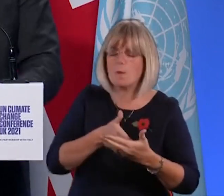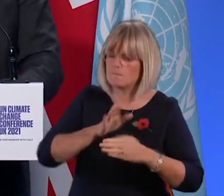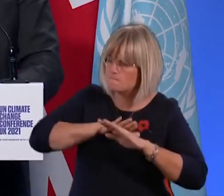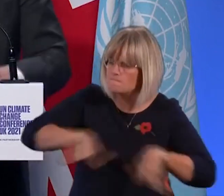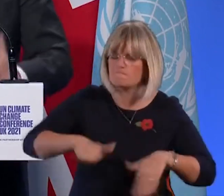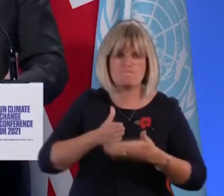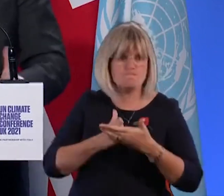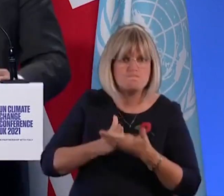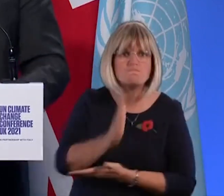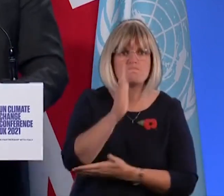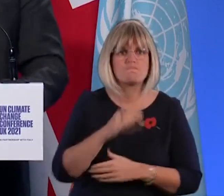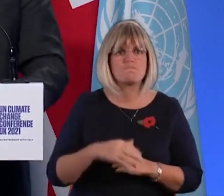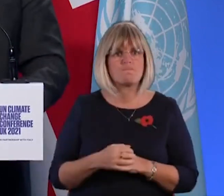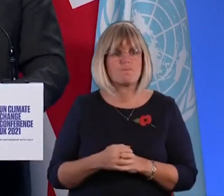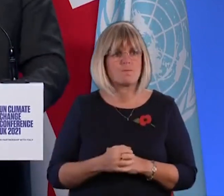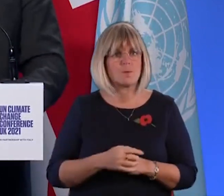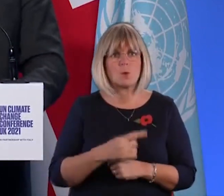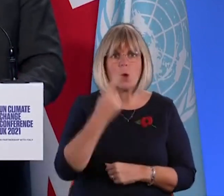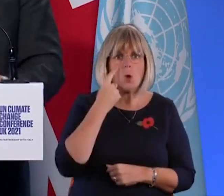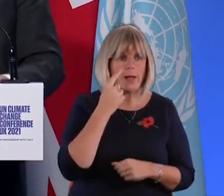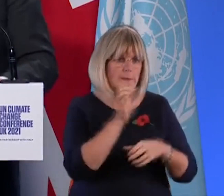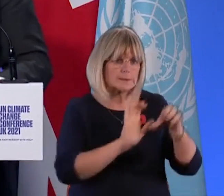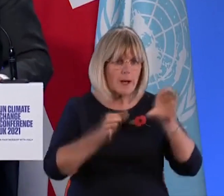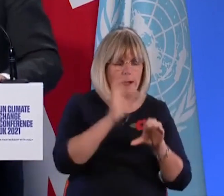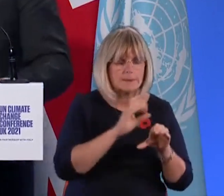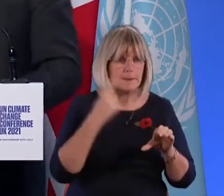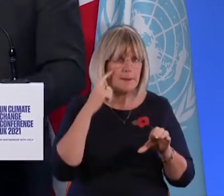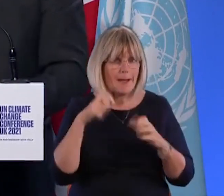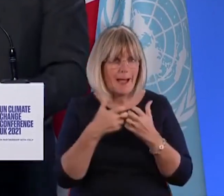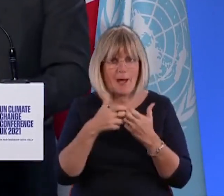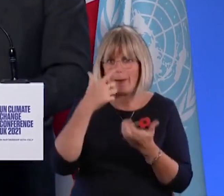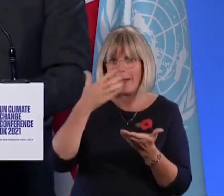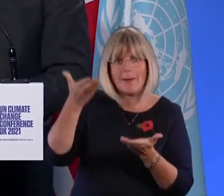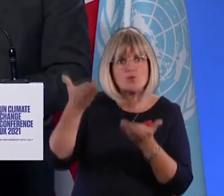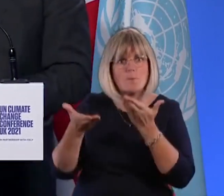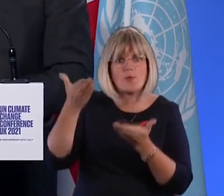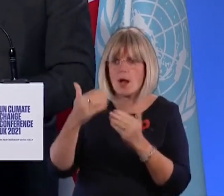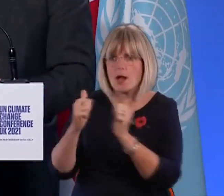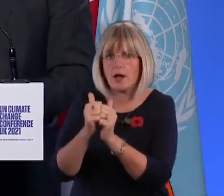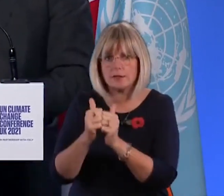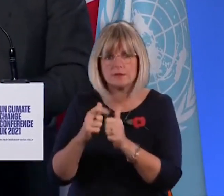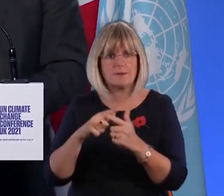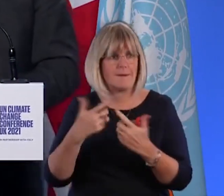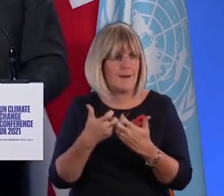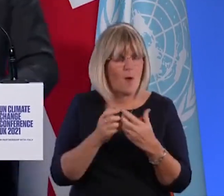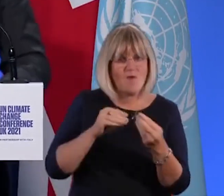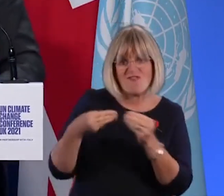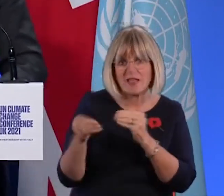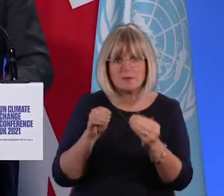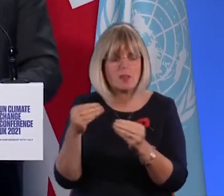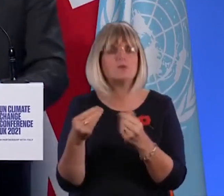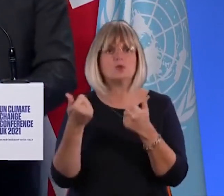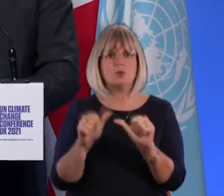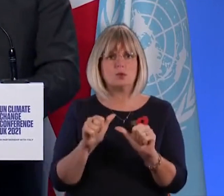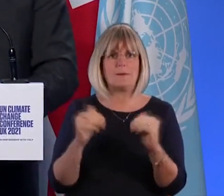how we can be flexible to meet the needs of the planet. And for world leaders who are now back in their capitals to pick